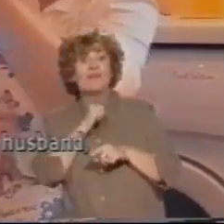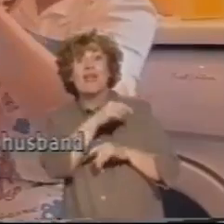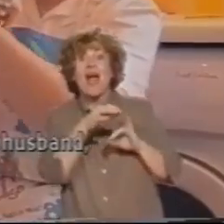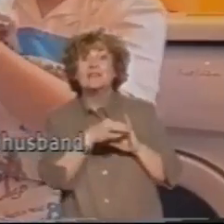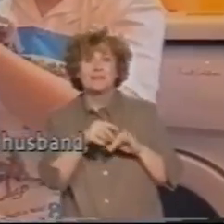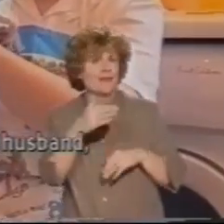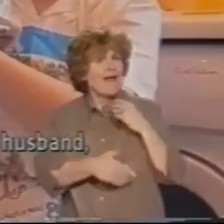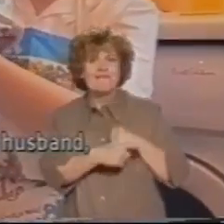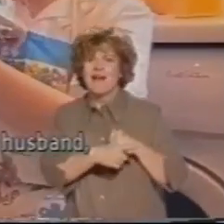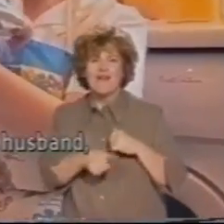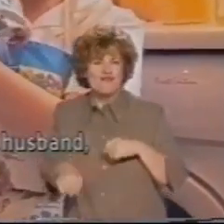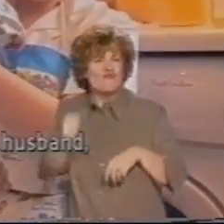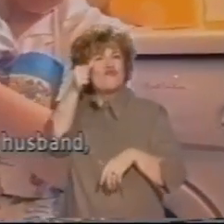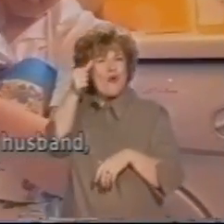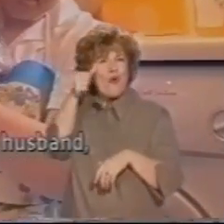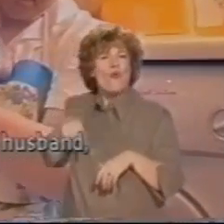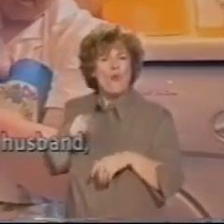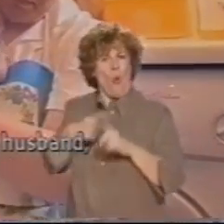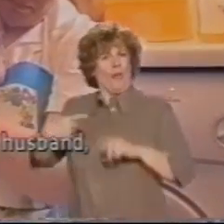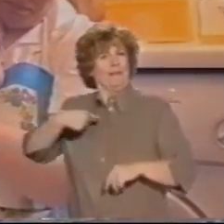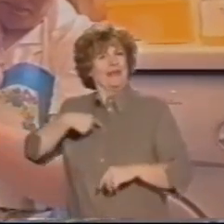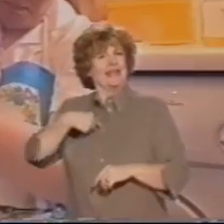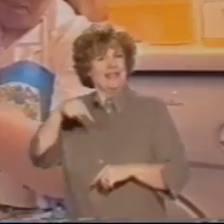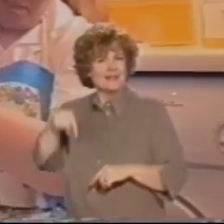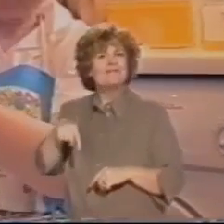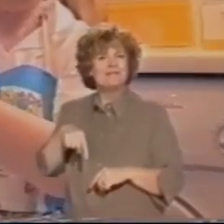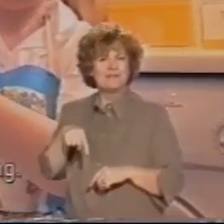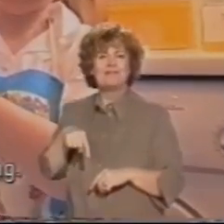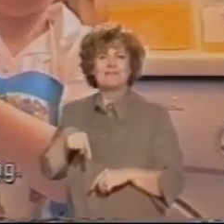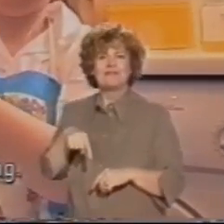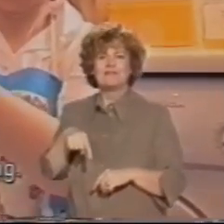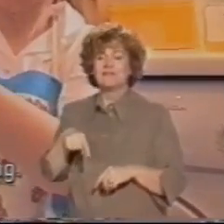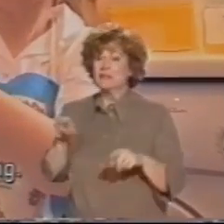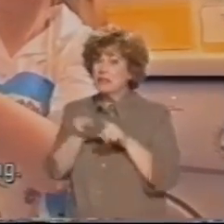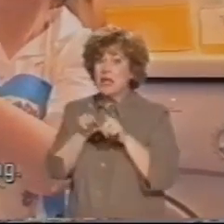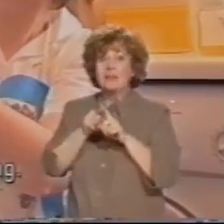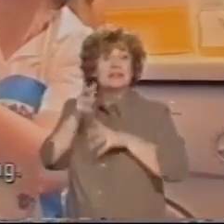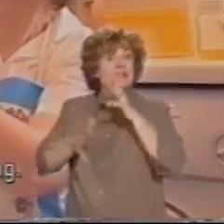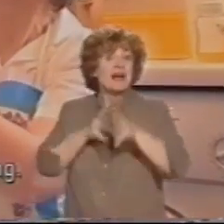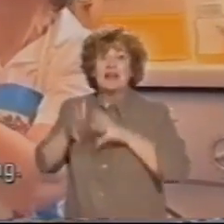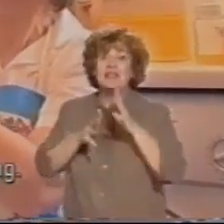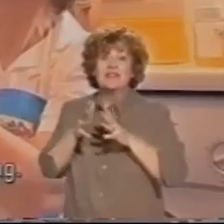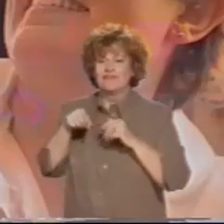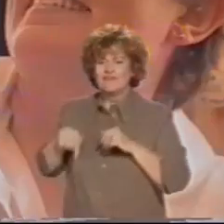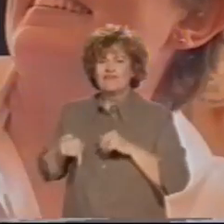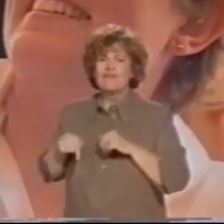never does that with my husband, only with me. Same as with signing.